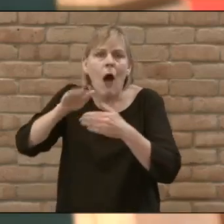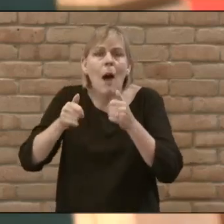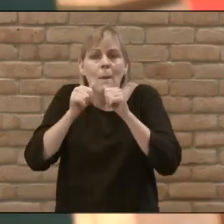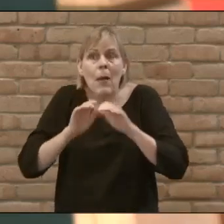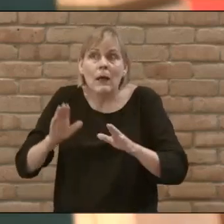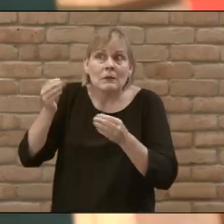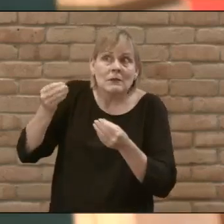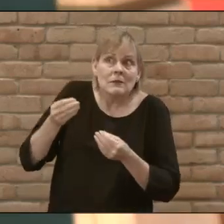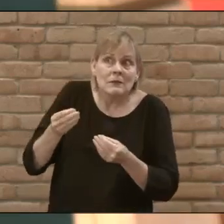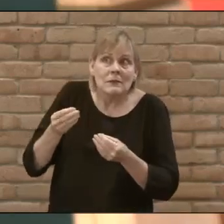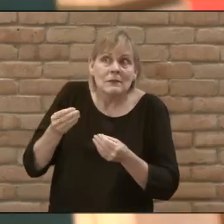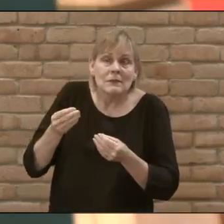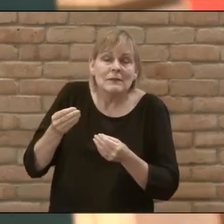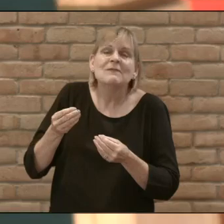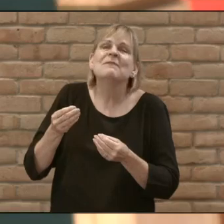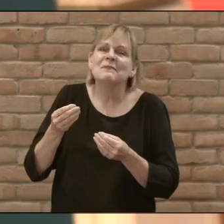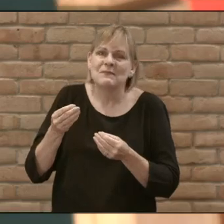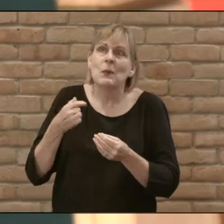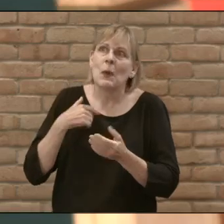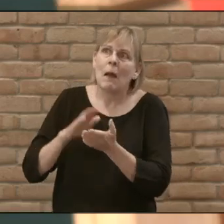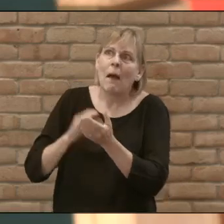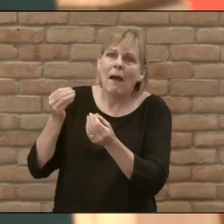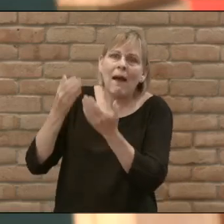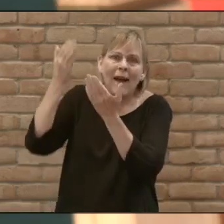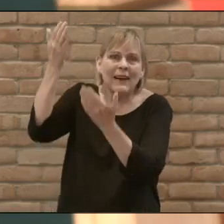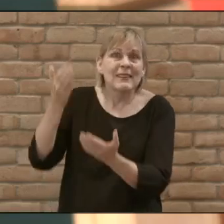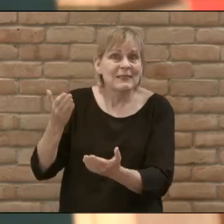blessings that he continues to give to us